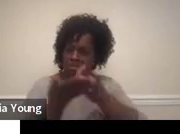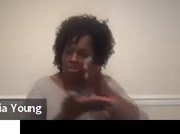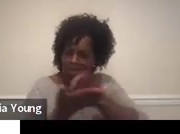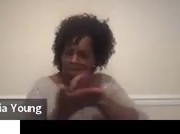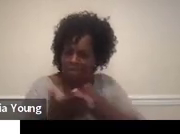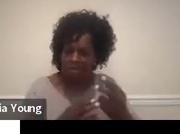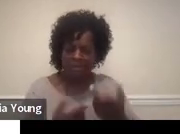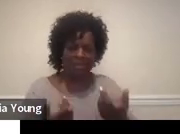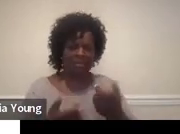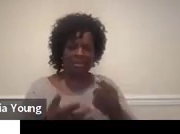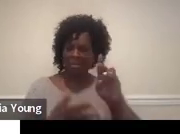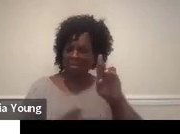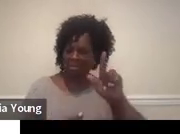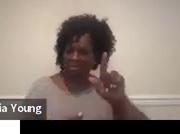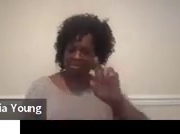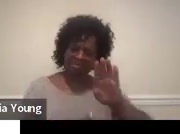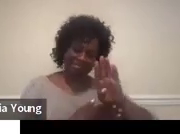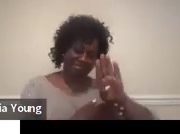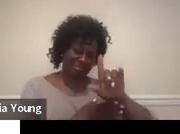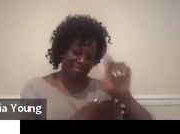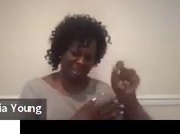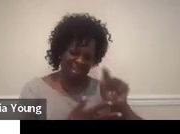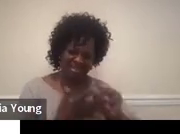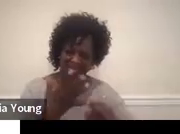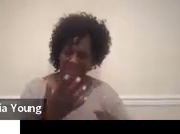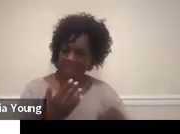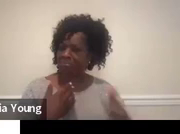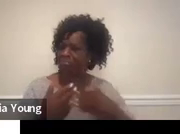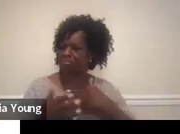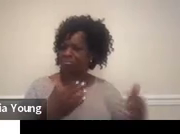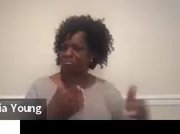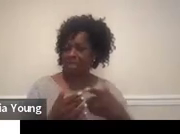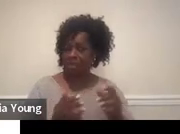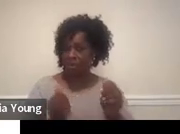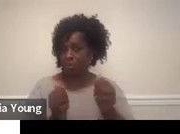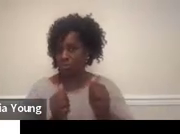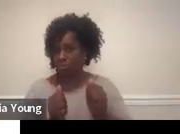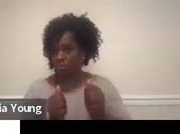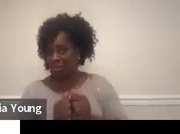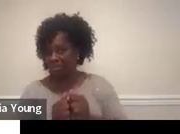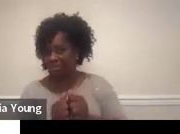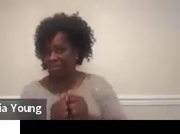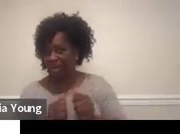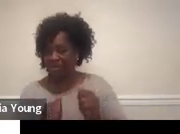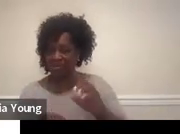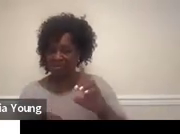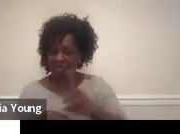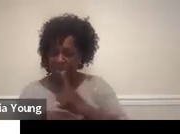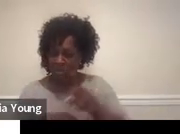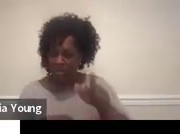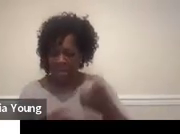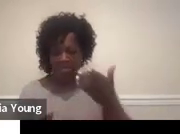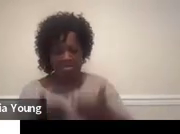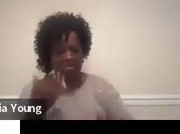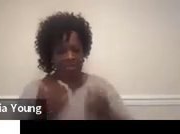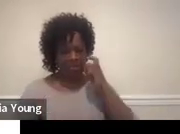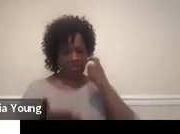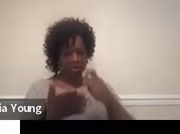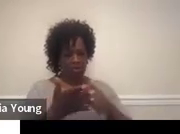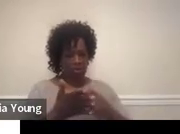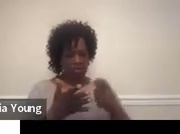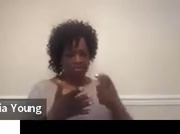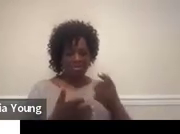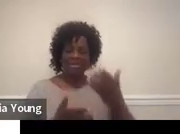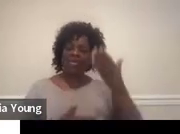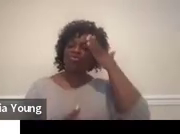and things like that. So even if they are a child without a lot of functional needs, they still might need to know this information.